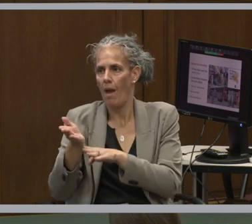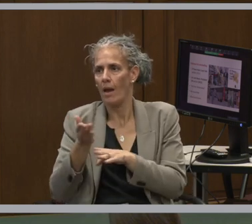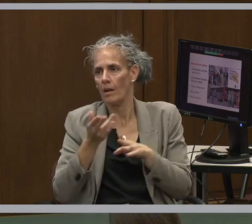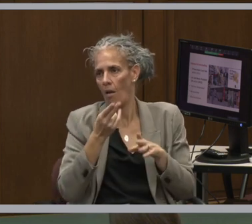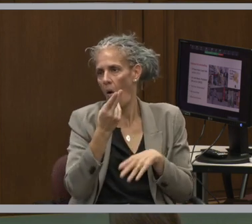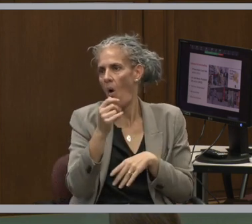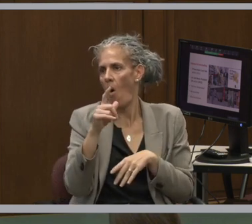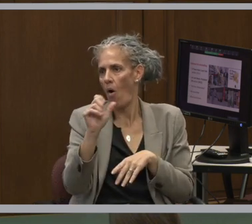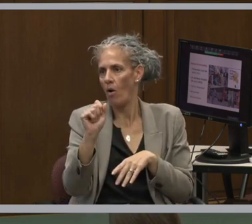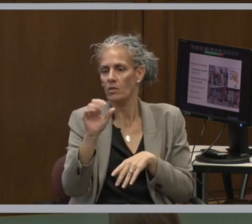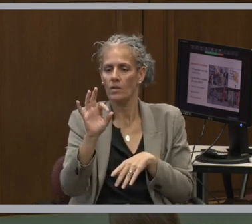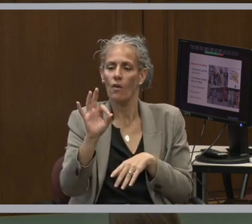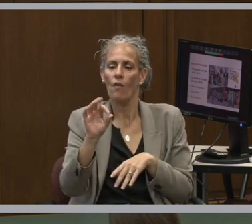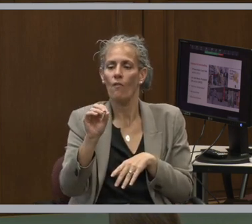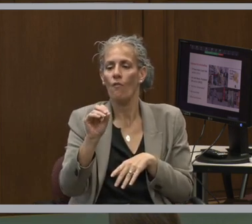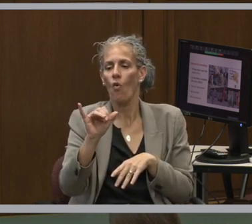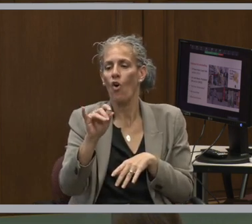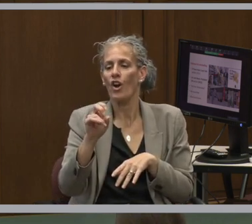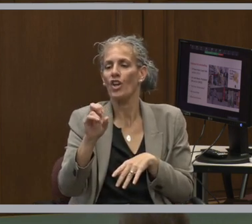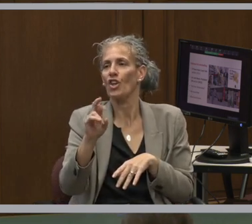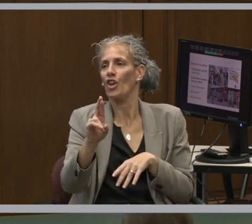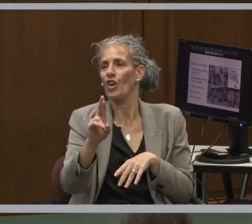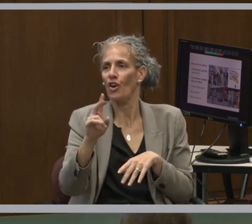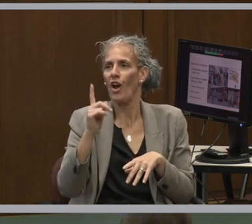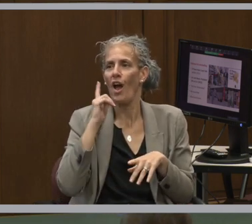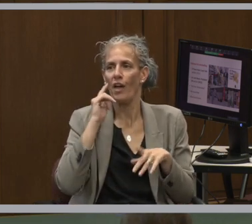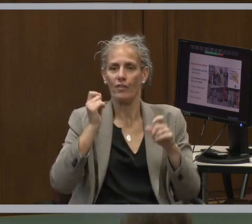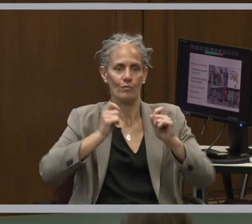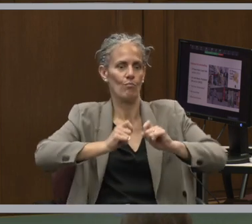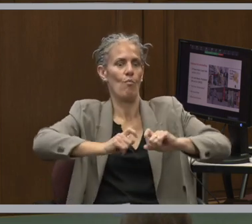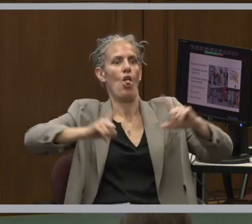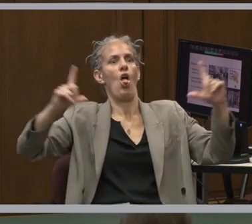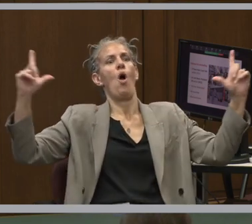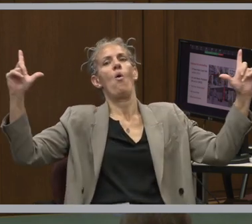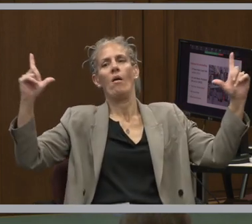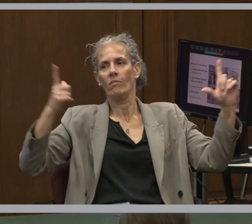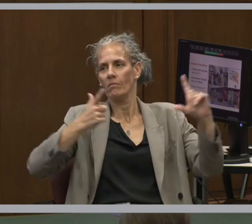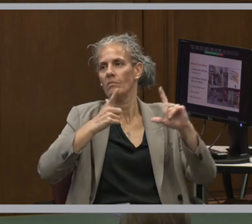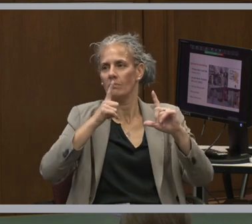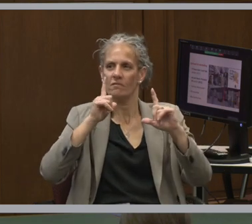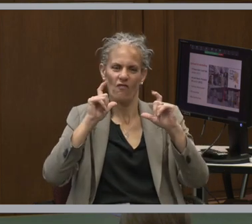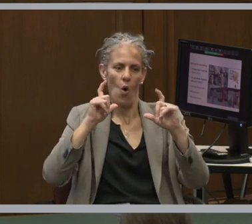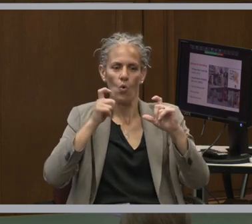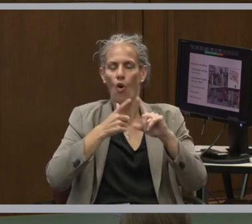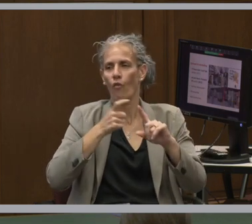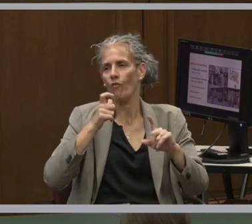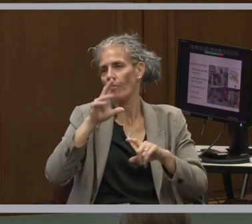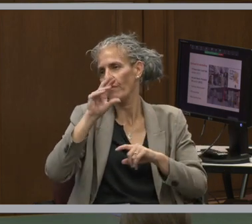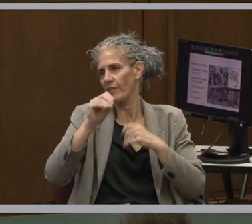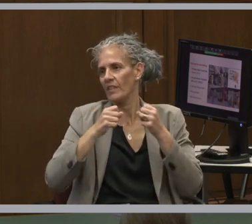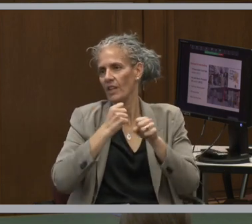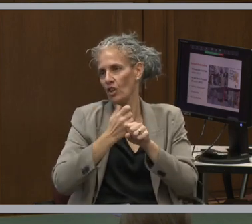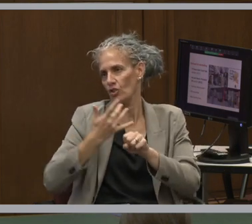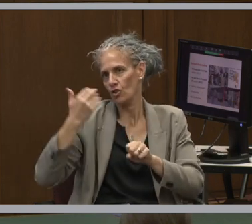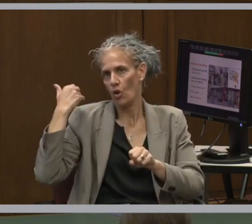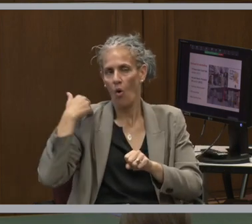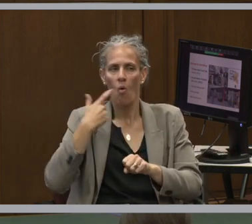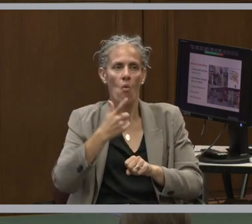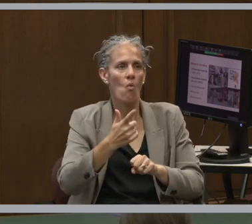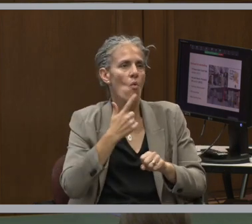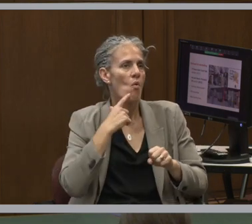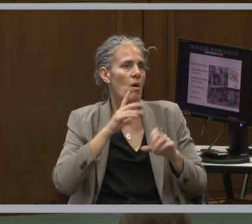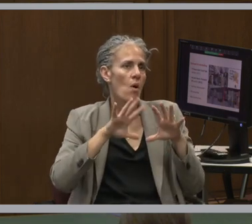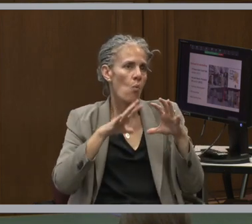and just blew up photos of highlights from each of the 50 years. We recorded a series of oral